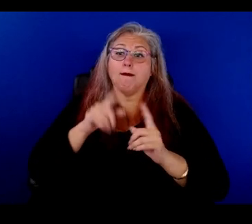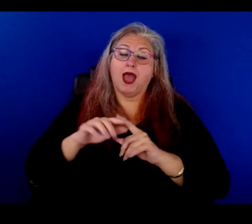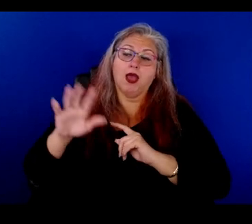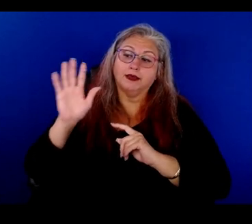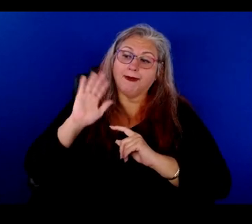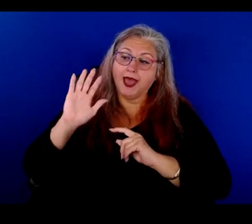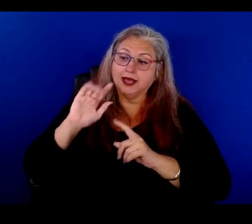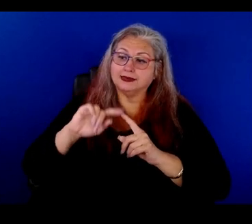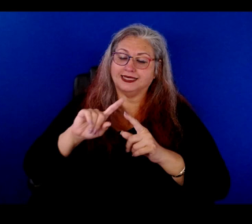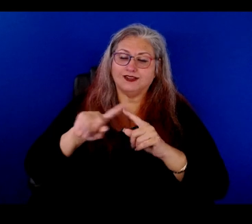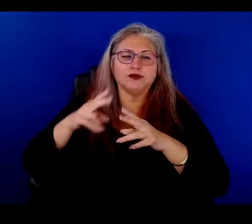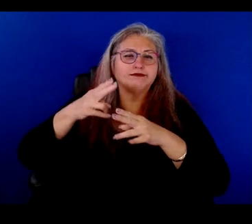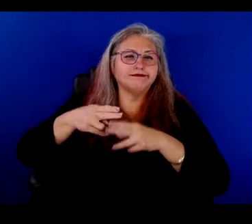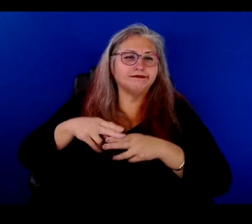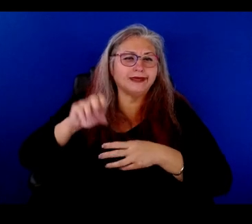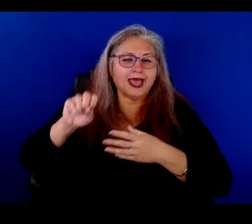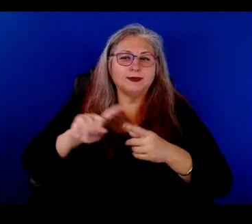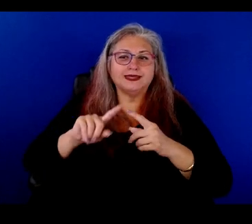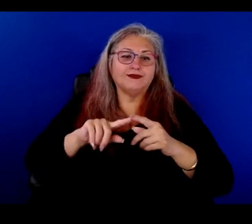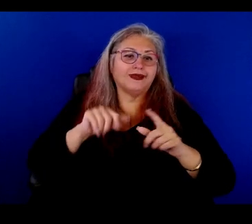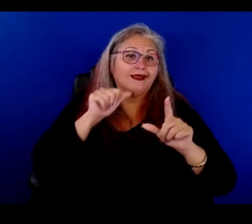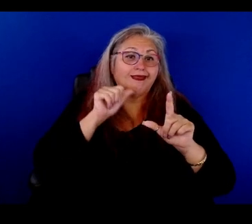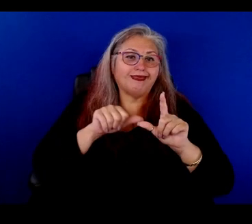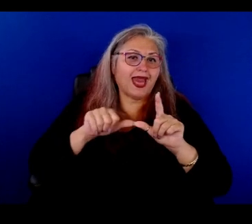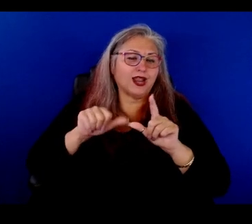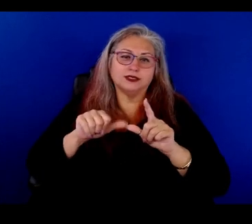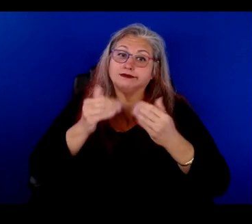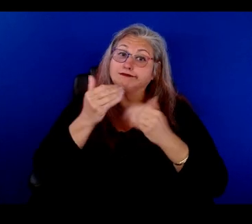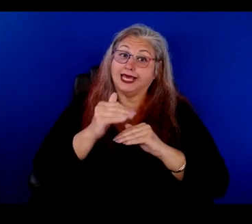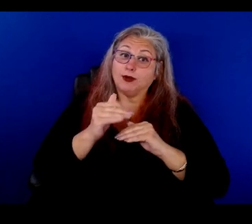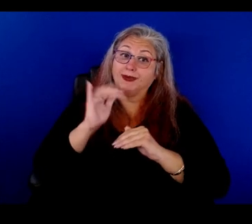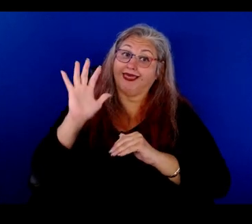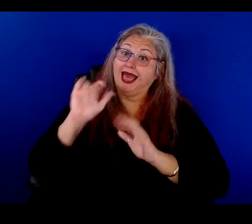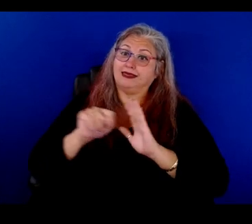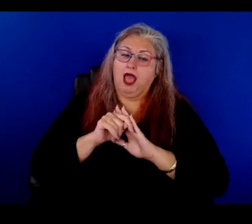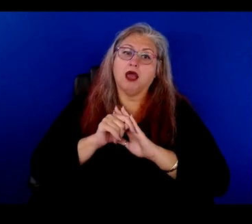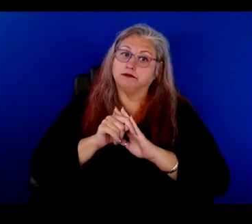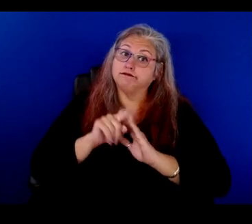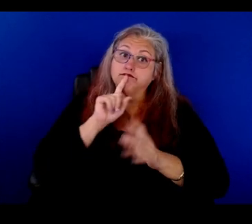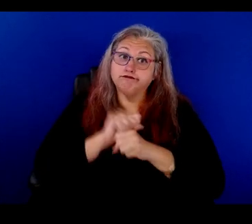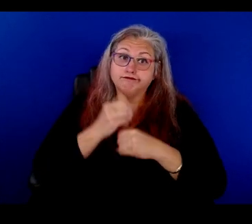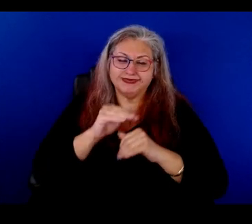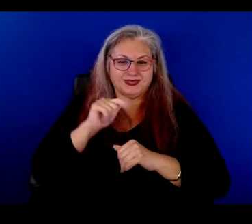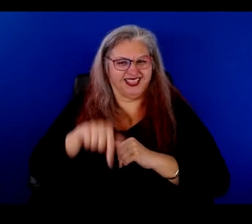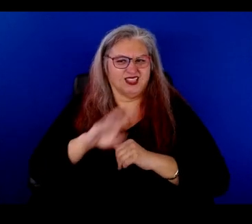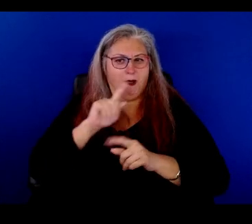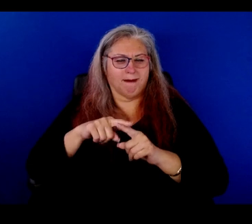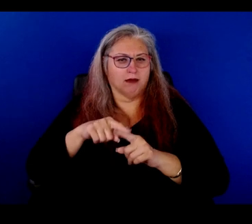and we, the names and the letters are minimal, because that's how it was, right? This is, this is going over the history.